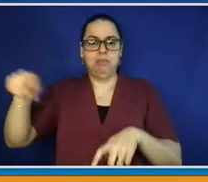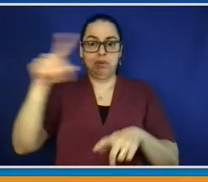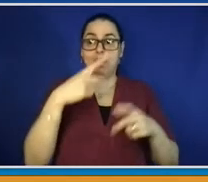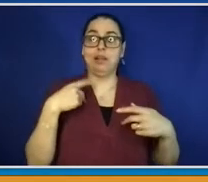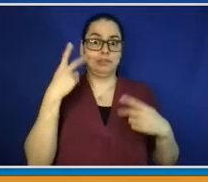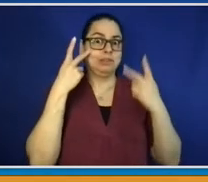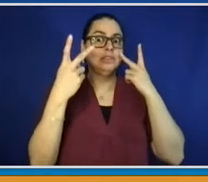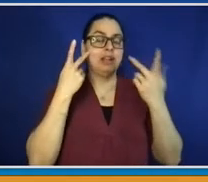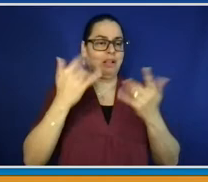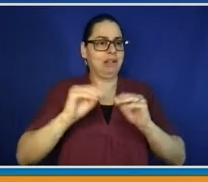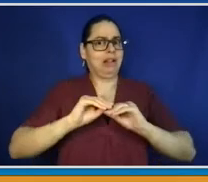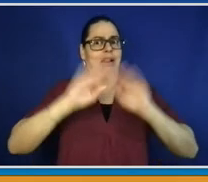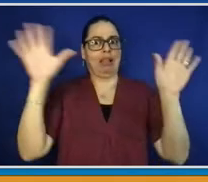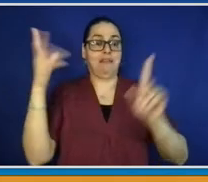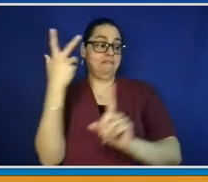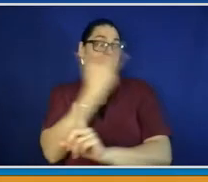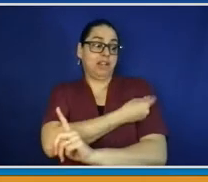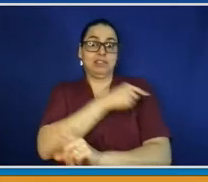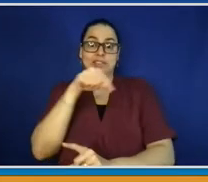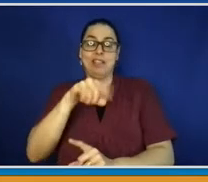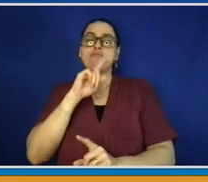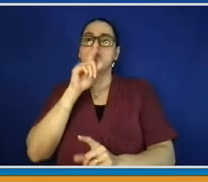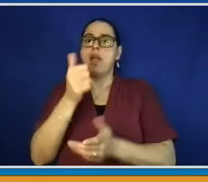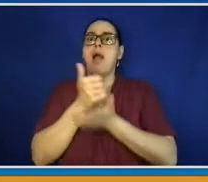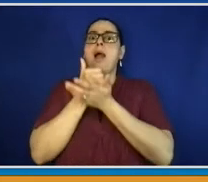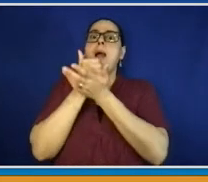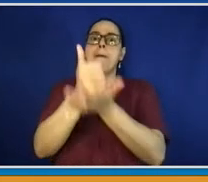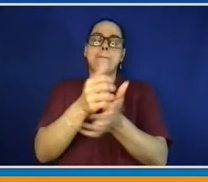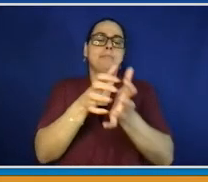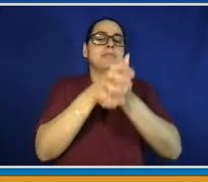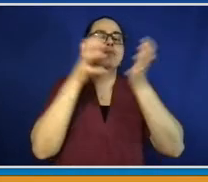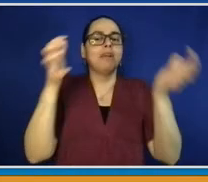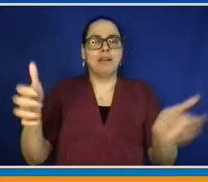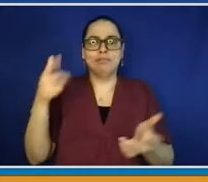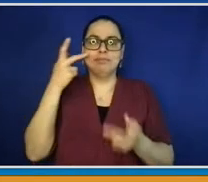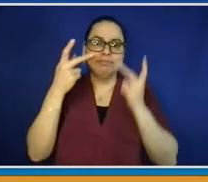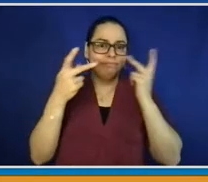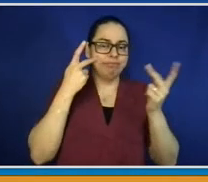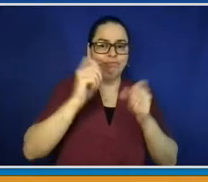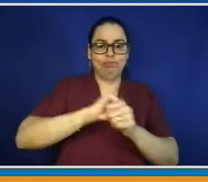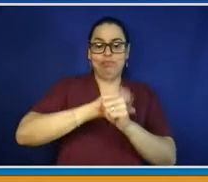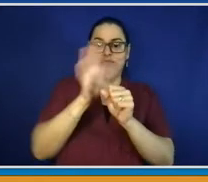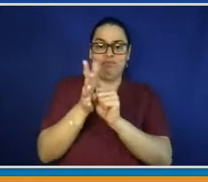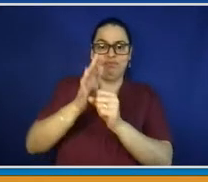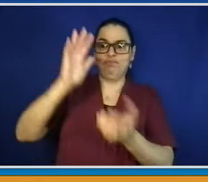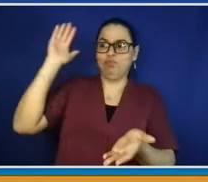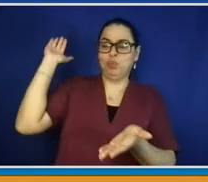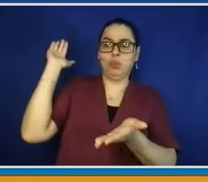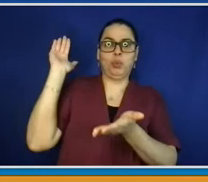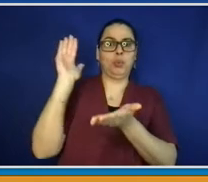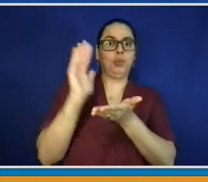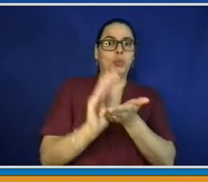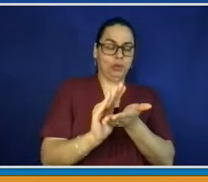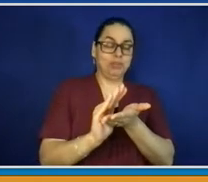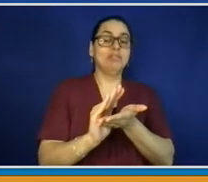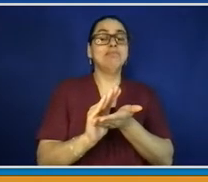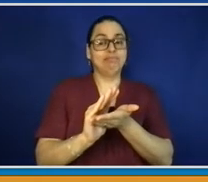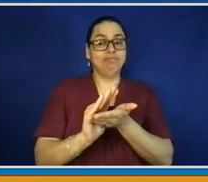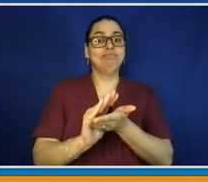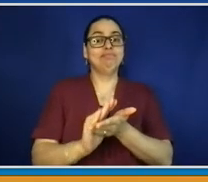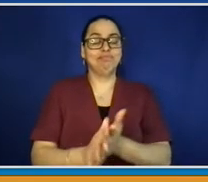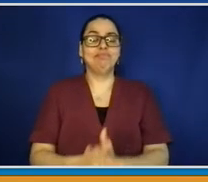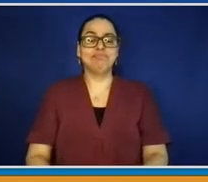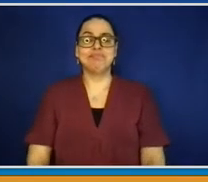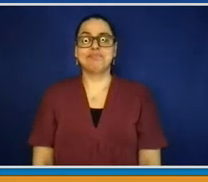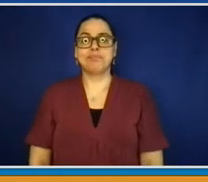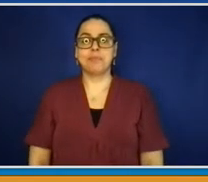to be good. We have heard what you have heard about variations, the Delta variation. We're monitoring it. Dr. Charlita Amler, who is our Commissioner